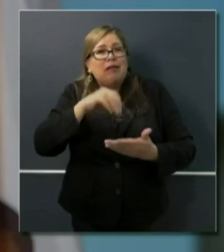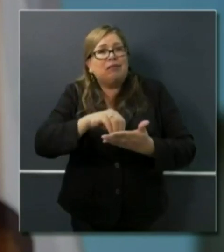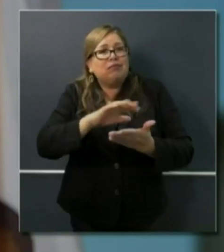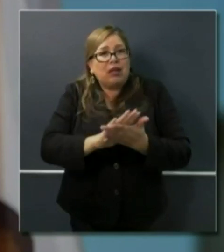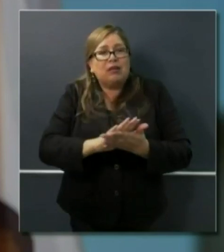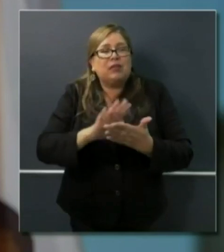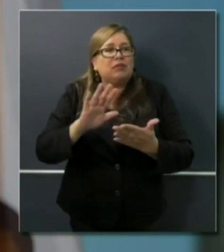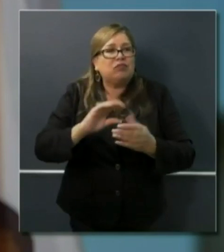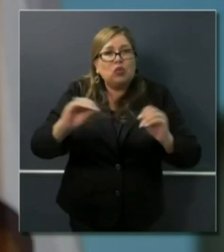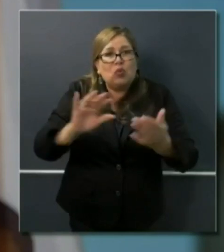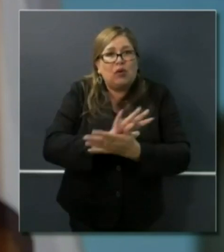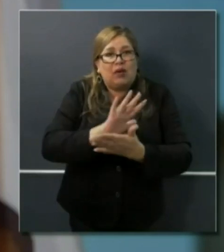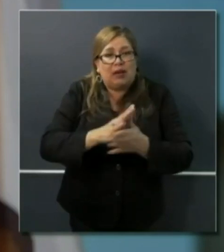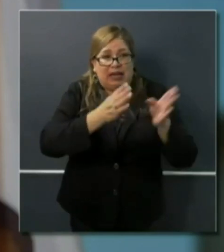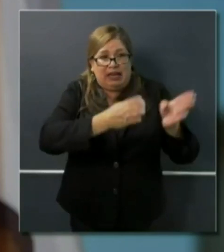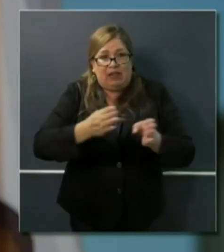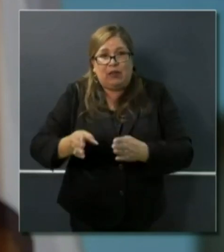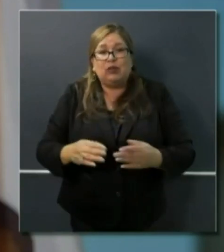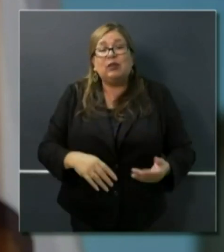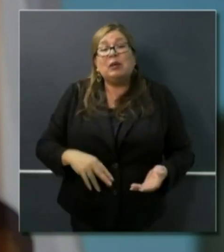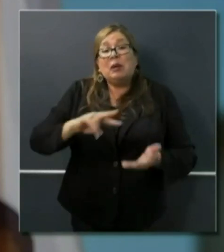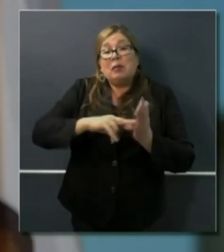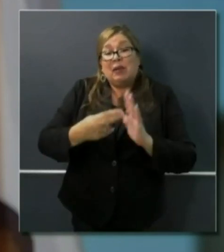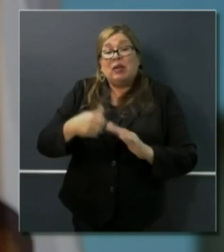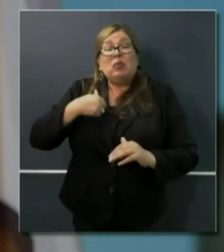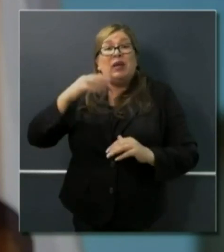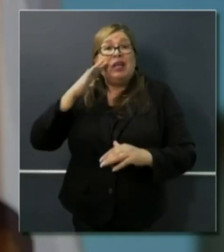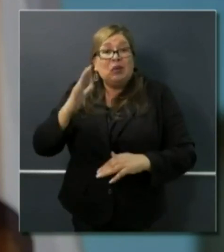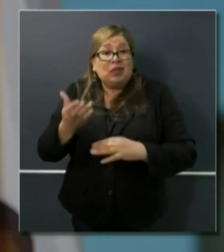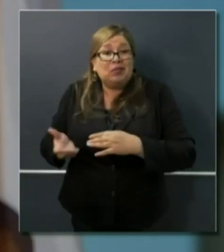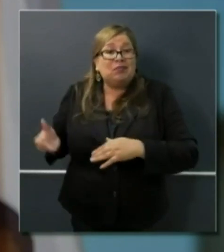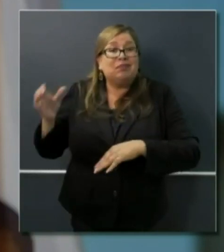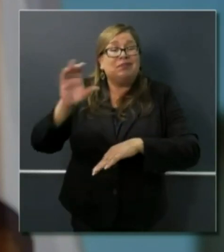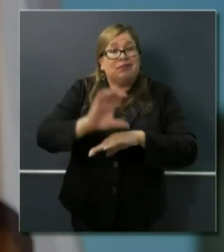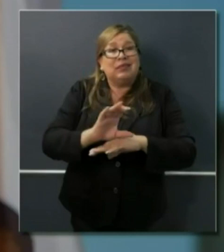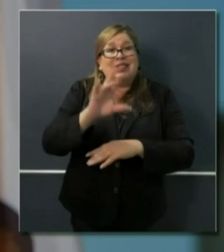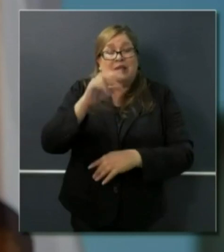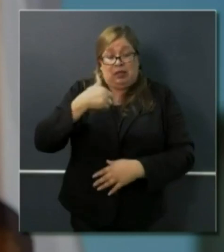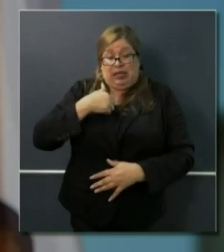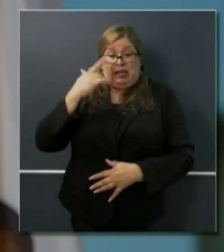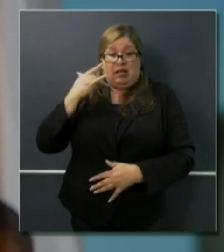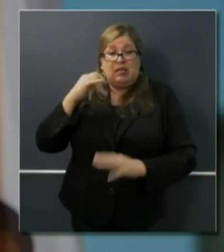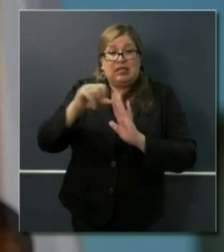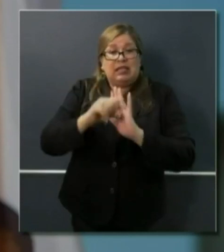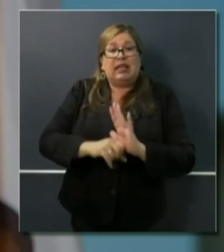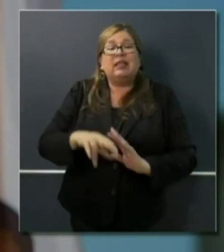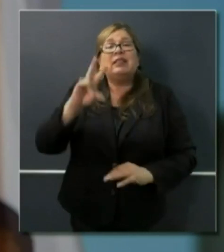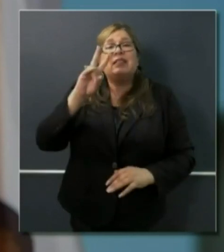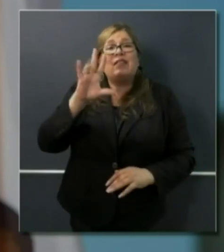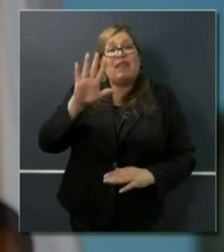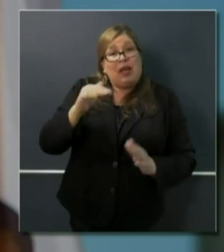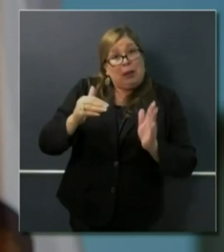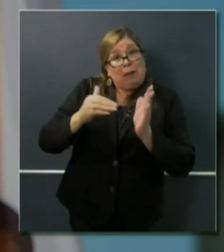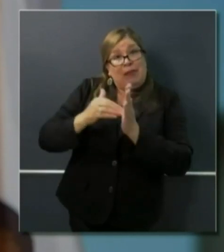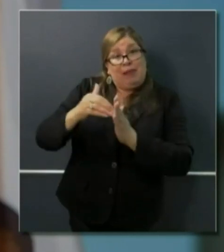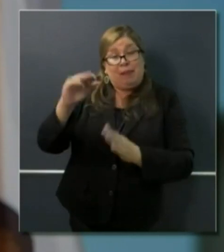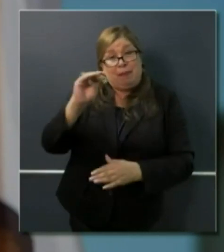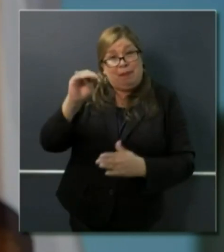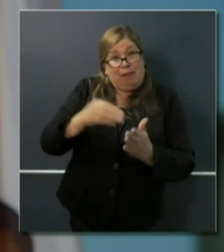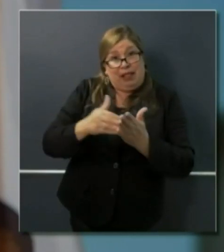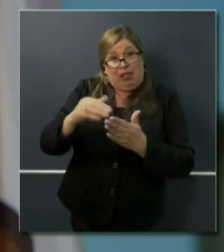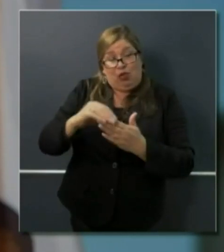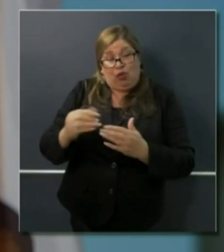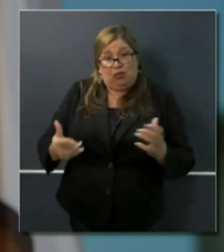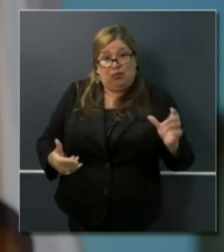in partnership with philanthropy. Philanthropy is matching our efforts, not dollar for dollar, but they're putting an additional